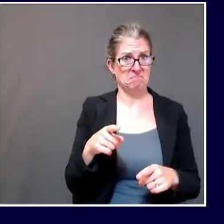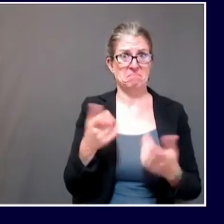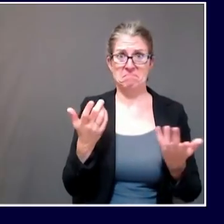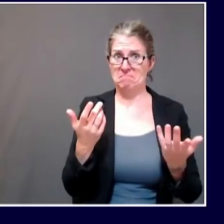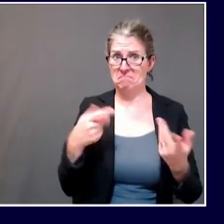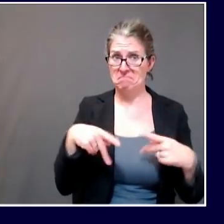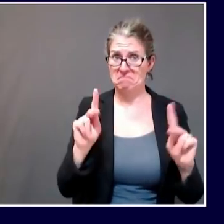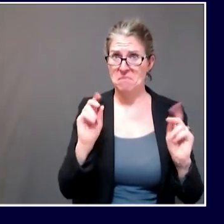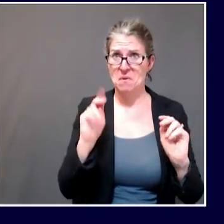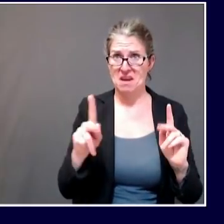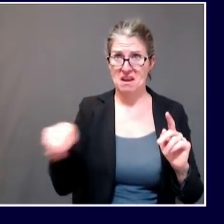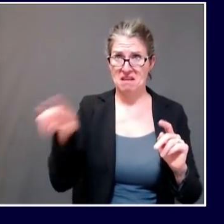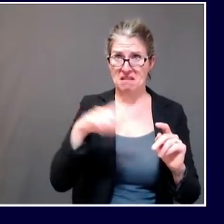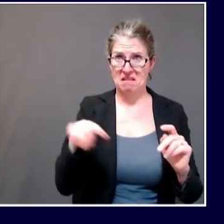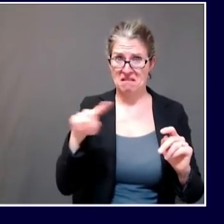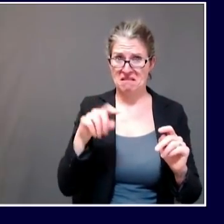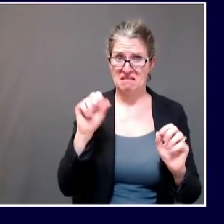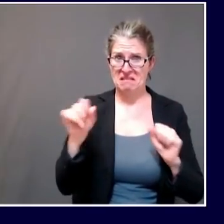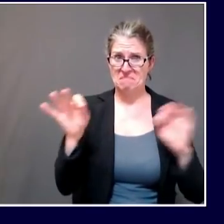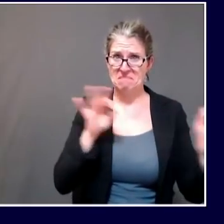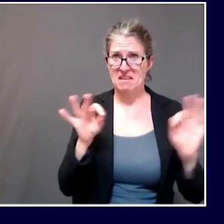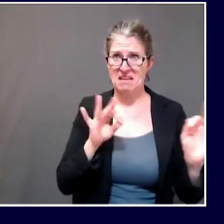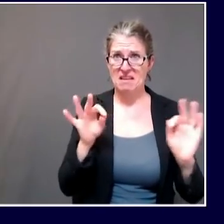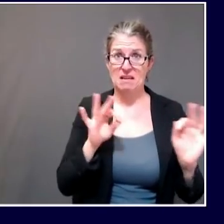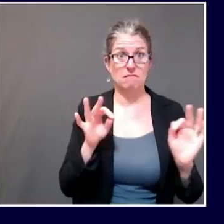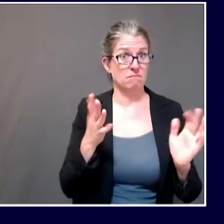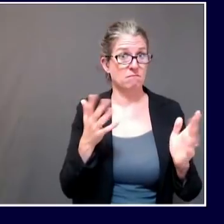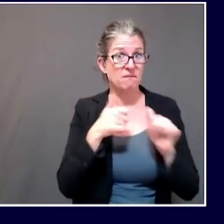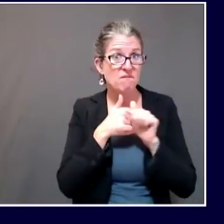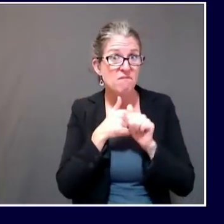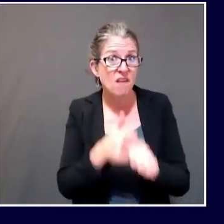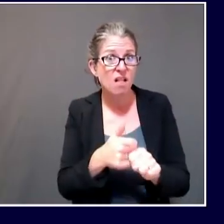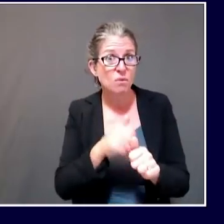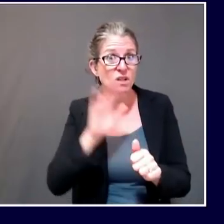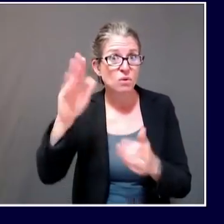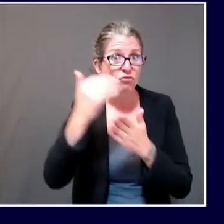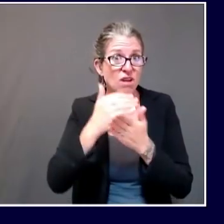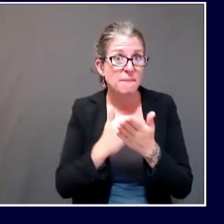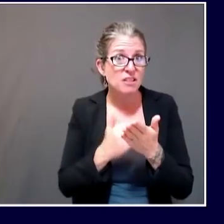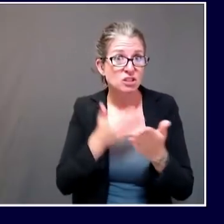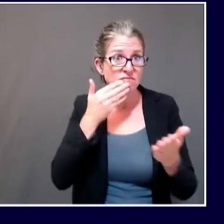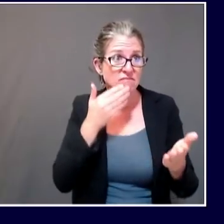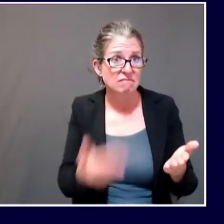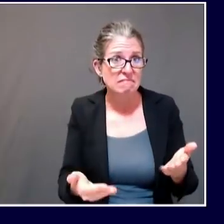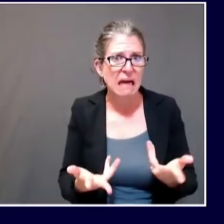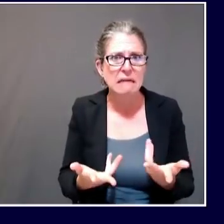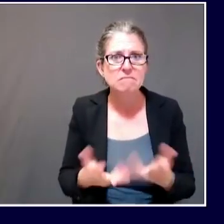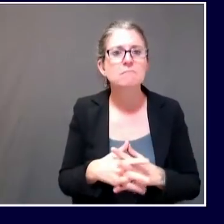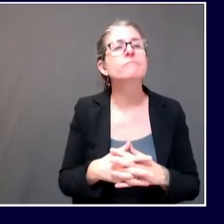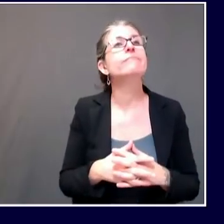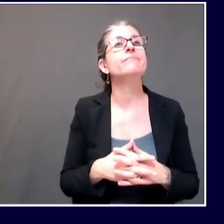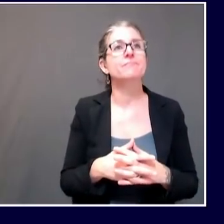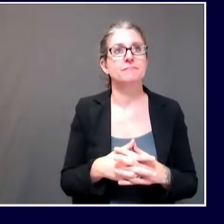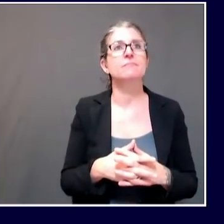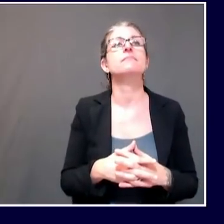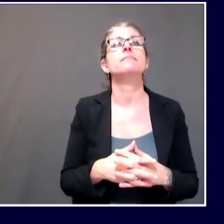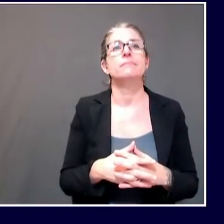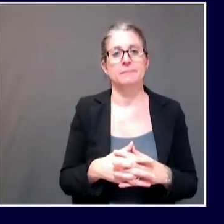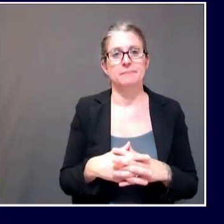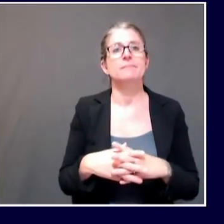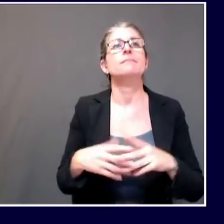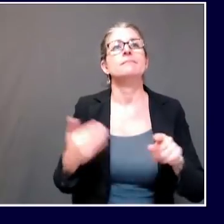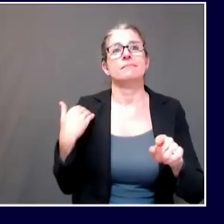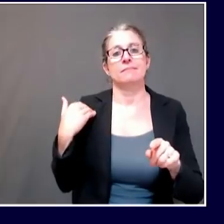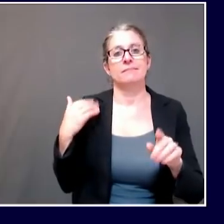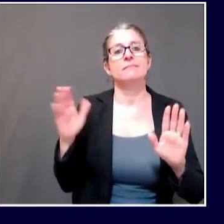Facilities, um, in this fashion, you know, our, our goal is not necessarily to shut them down, but to make sure